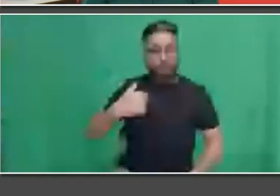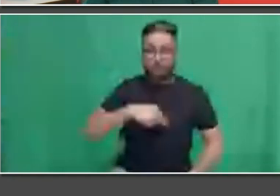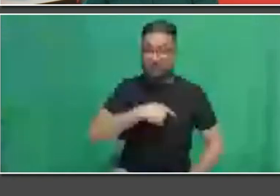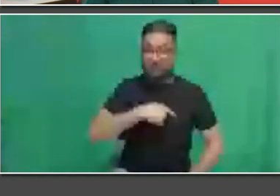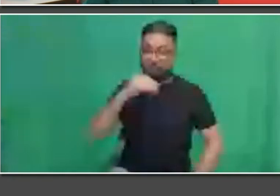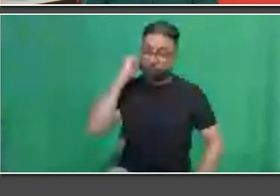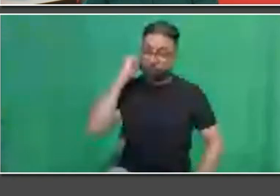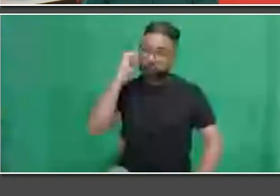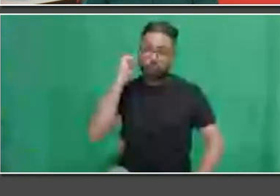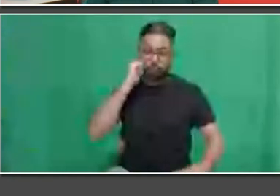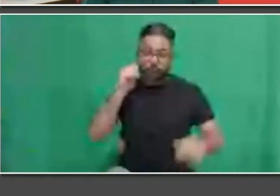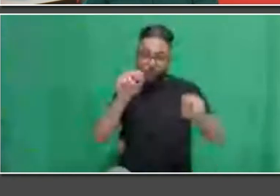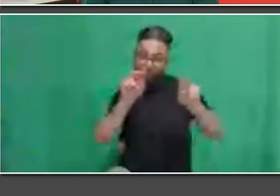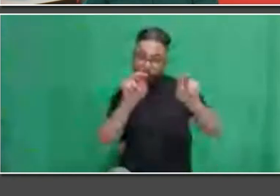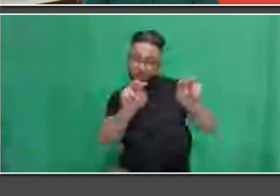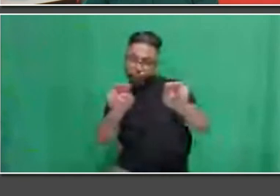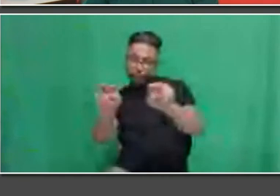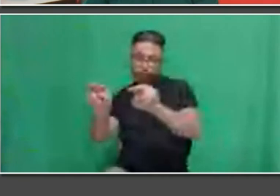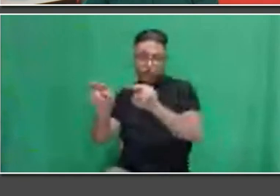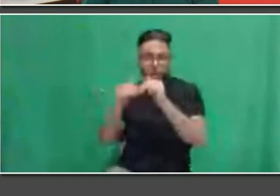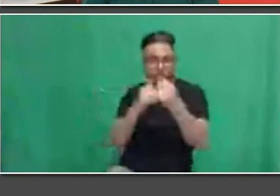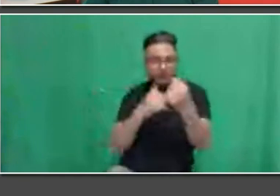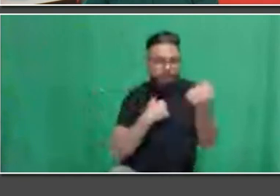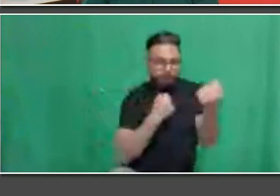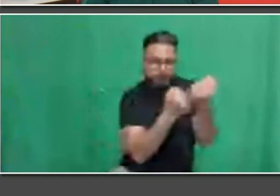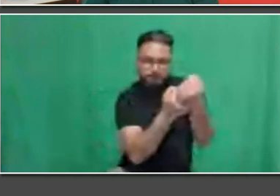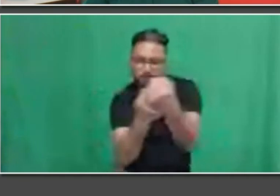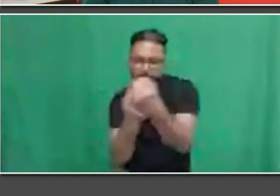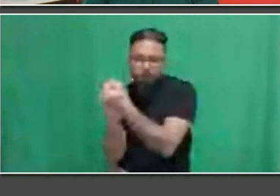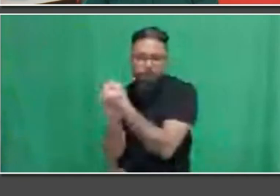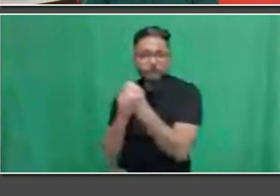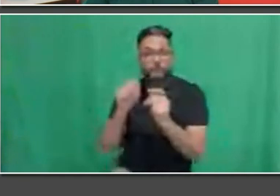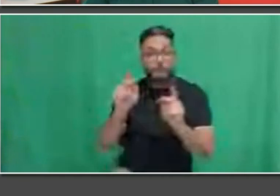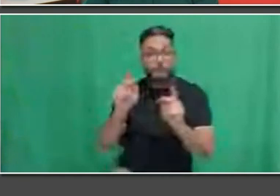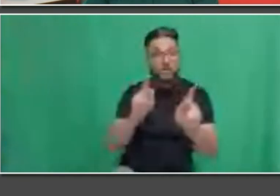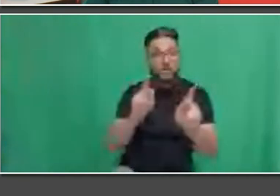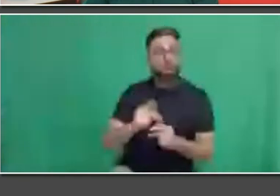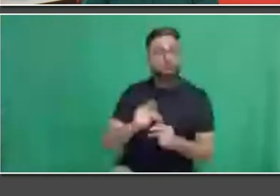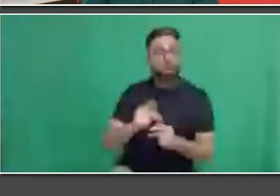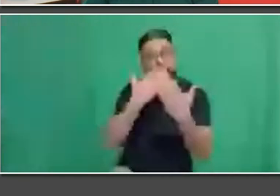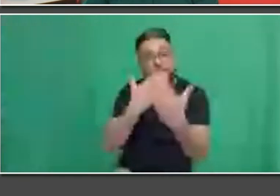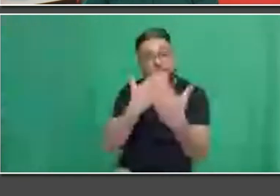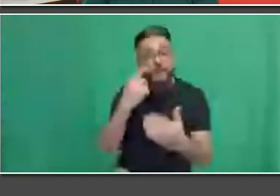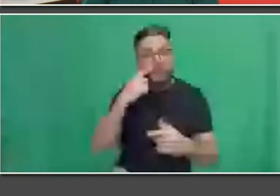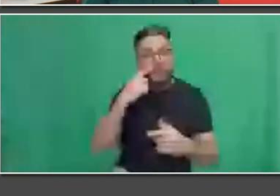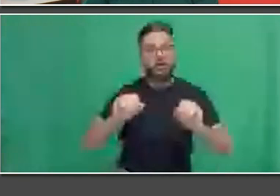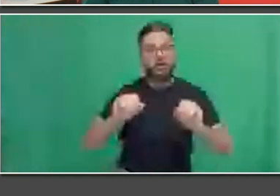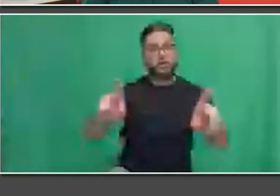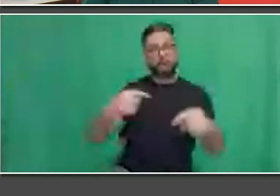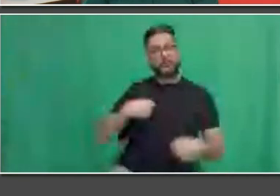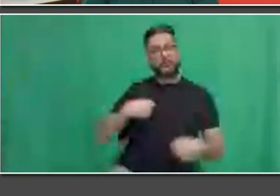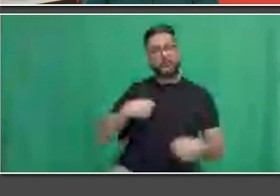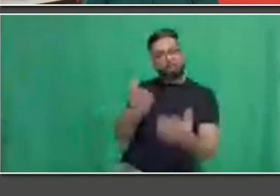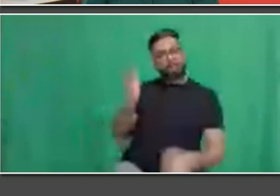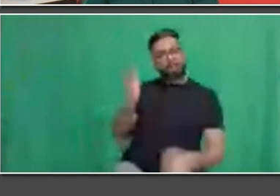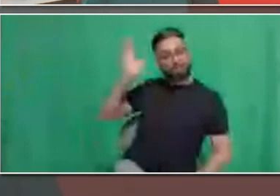for the opportunity to speak at this forum, and I'll turn it back over to Shabnam. My apologies for the technical glitches that we've had.